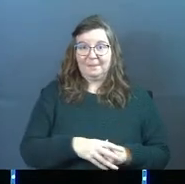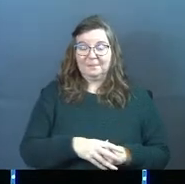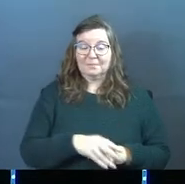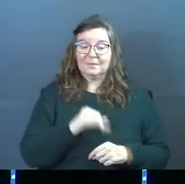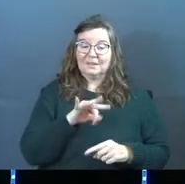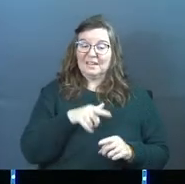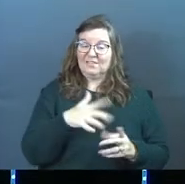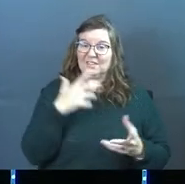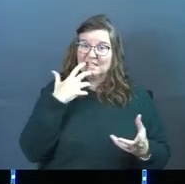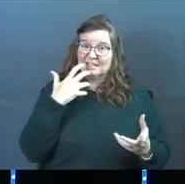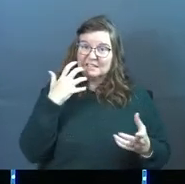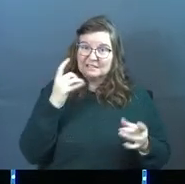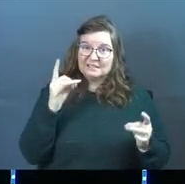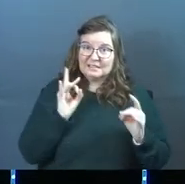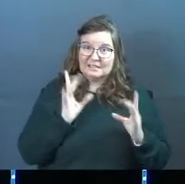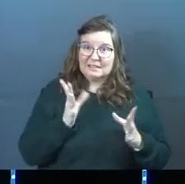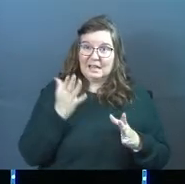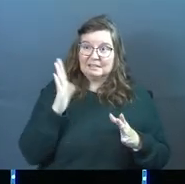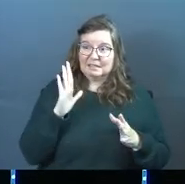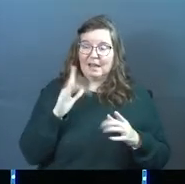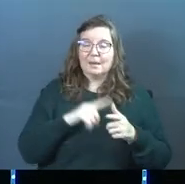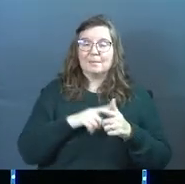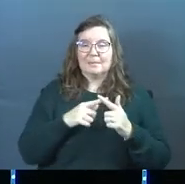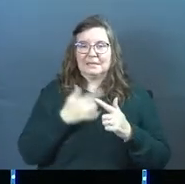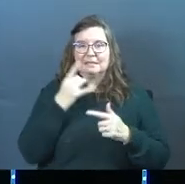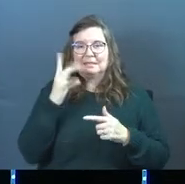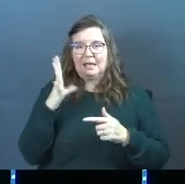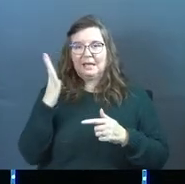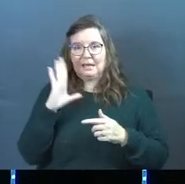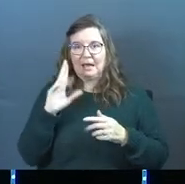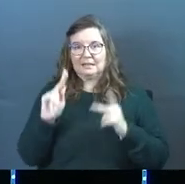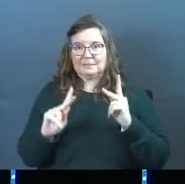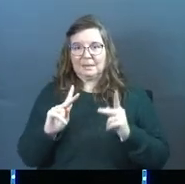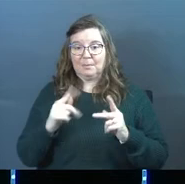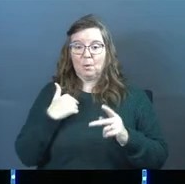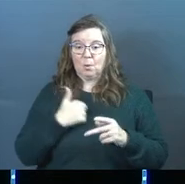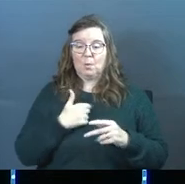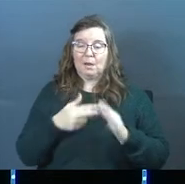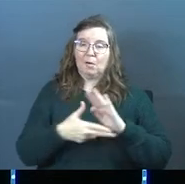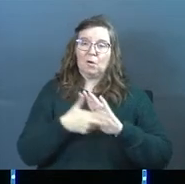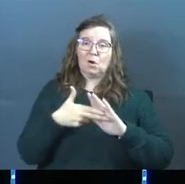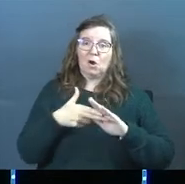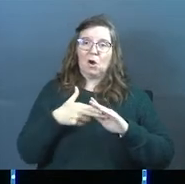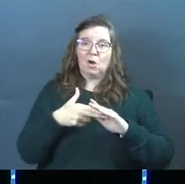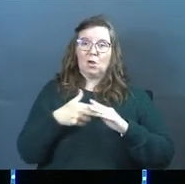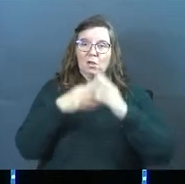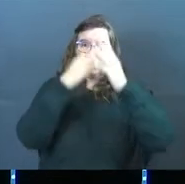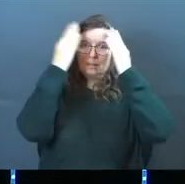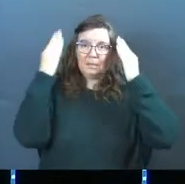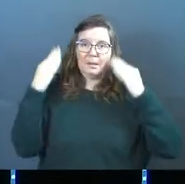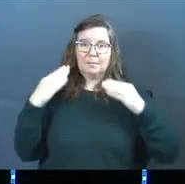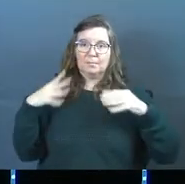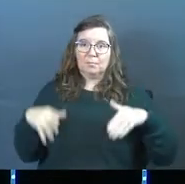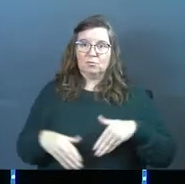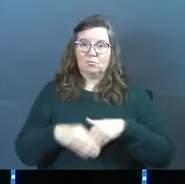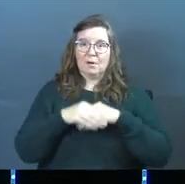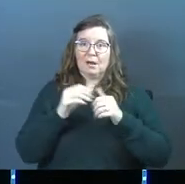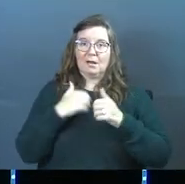So if he hates God, he hates God's people. We are the bride of Christ. We're a bit close to Jesus. Amen?